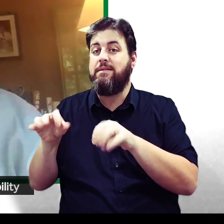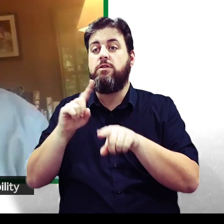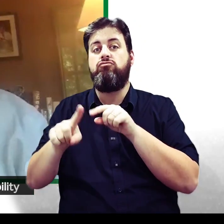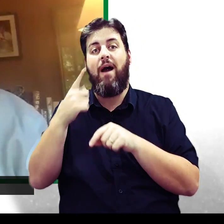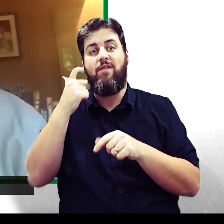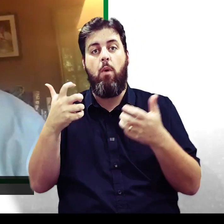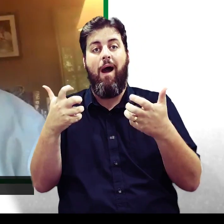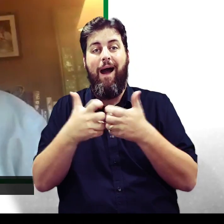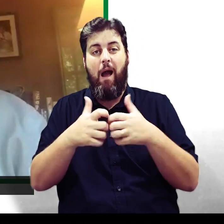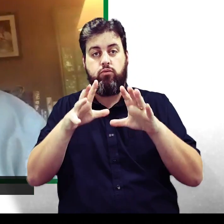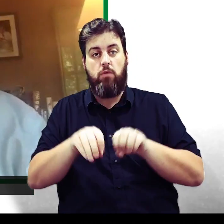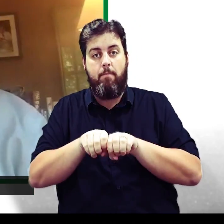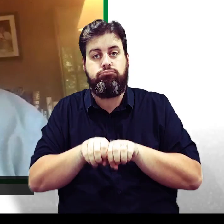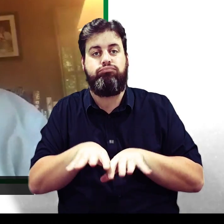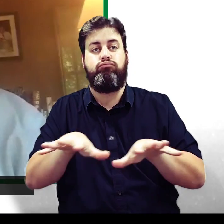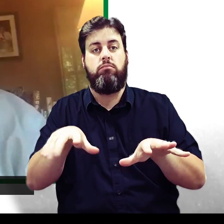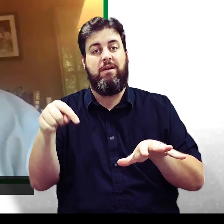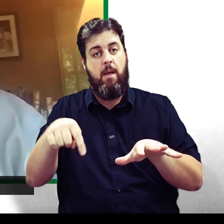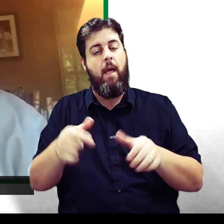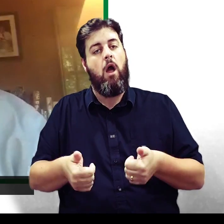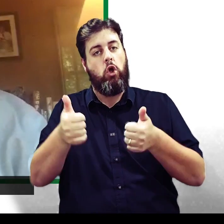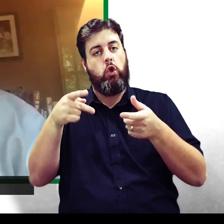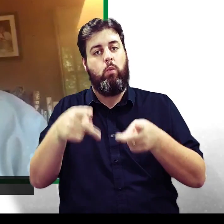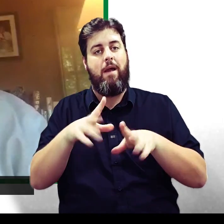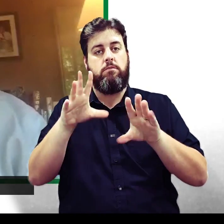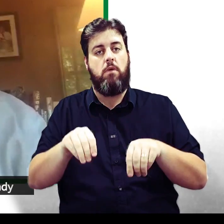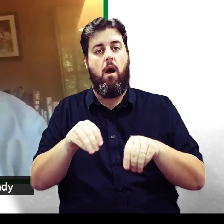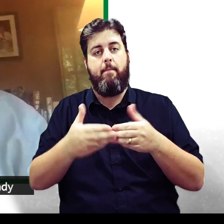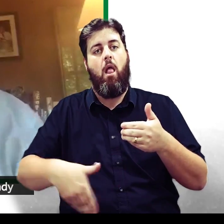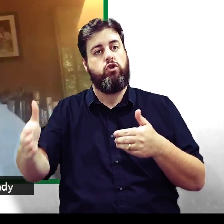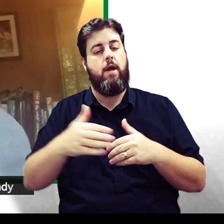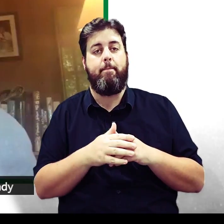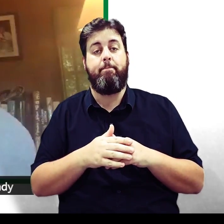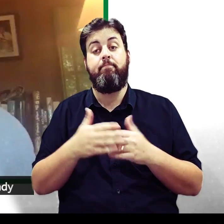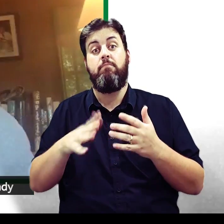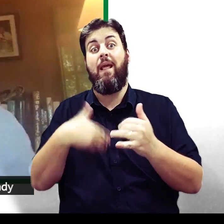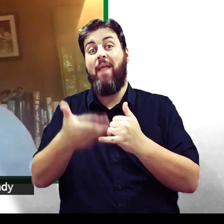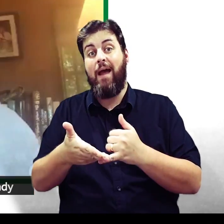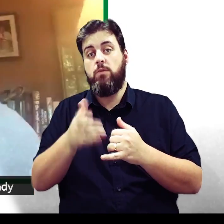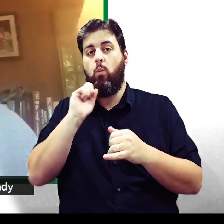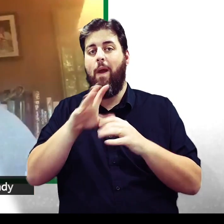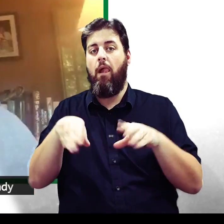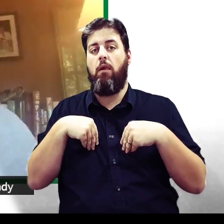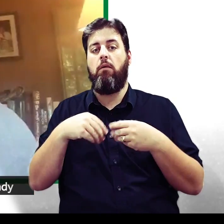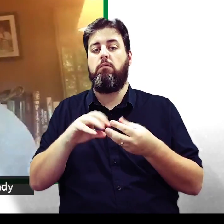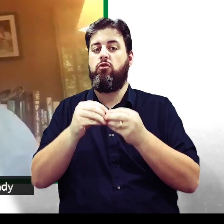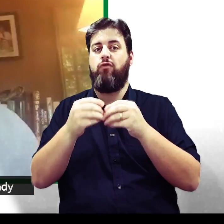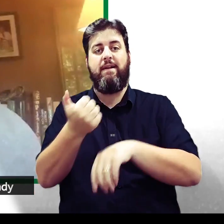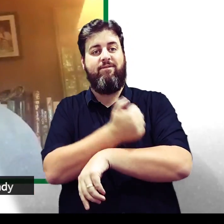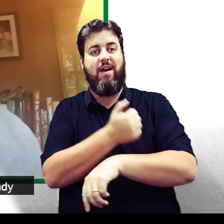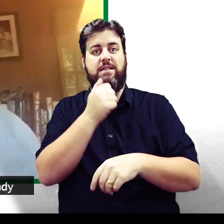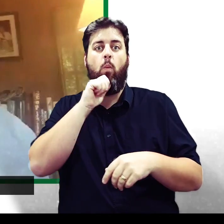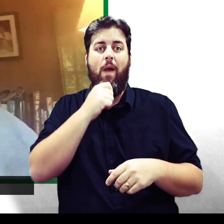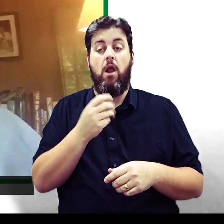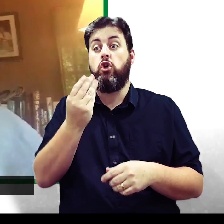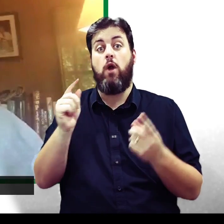destroy its ability to breed. It's a very effective method in the long term. So eventually, I'm sure we will have a vaccine. And some people